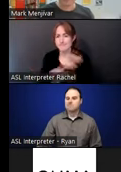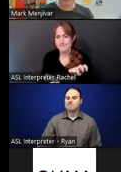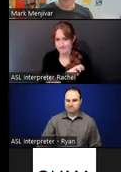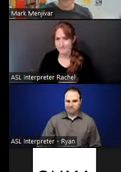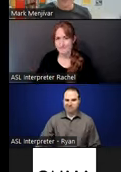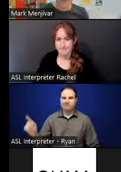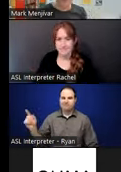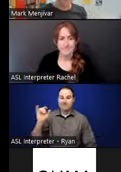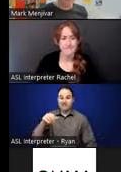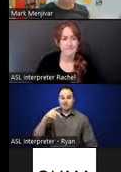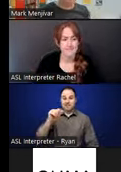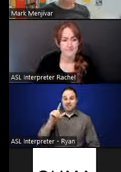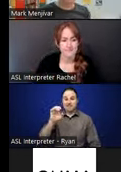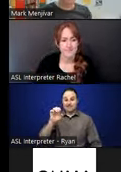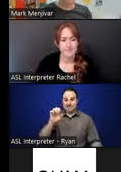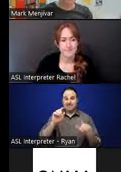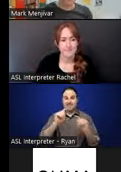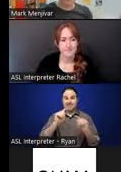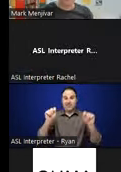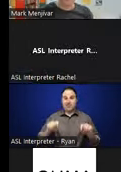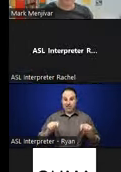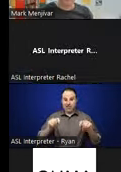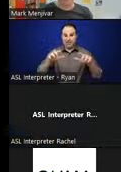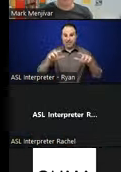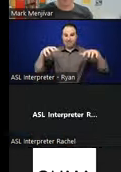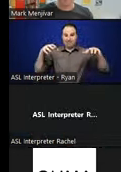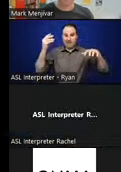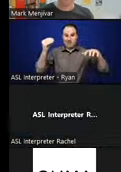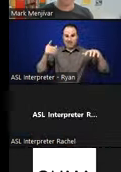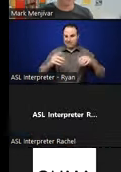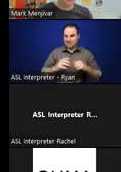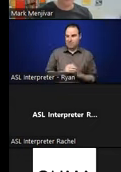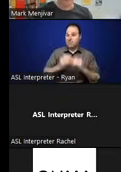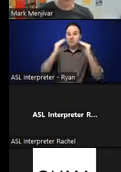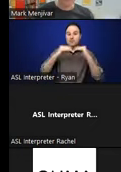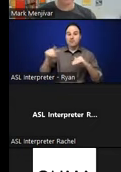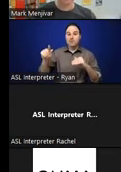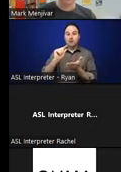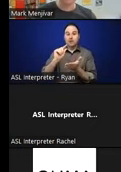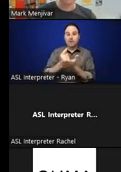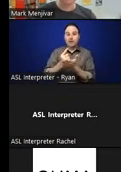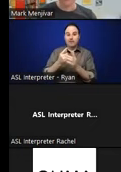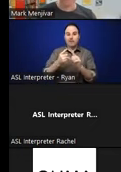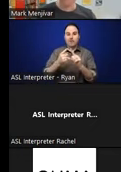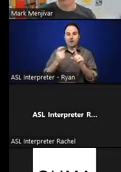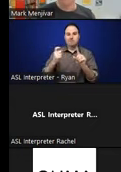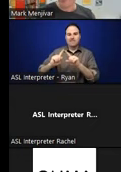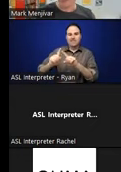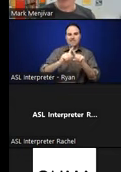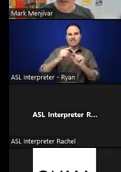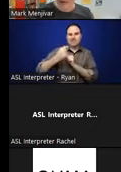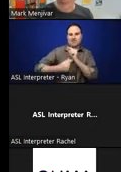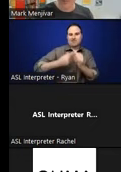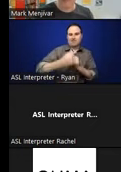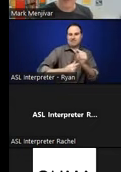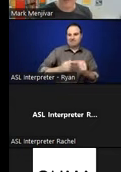Theater. This is some of, you know, graduates from across generations inside of Marfa on the